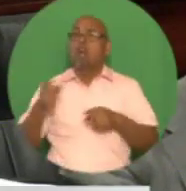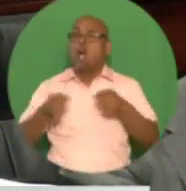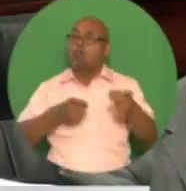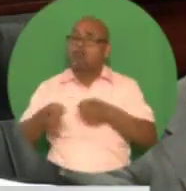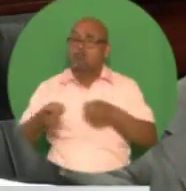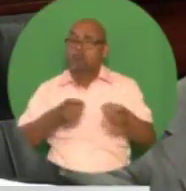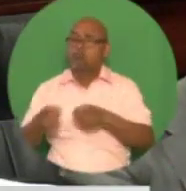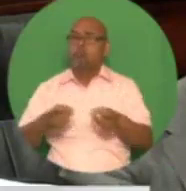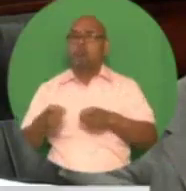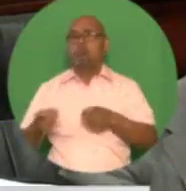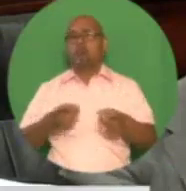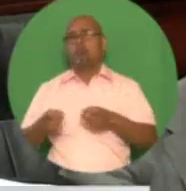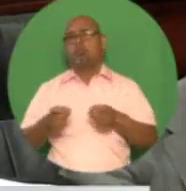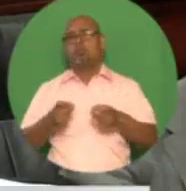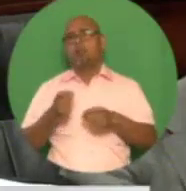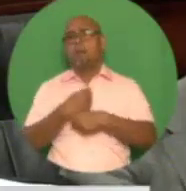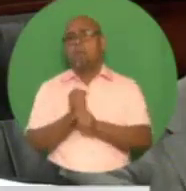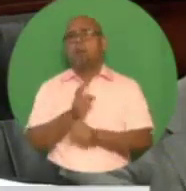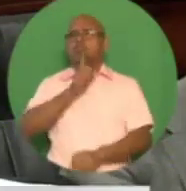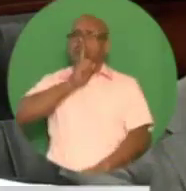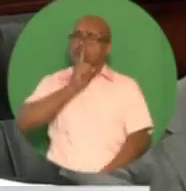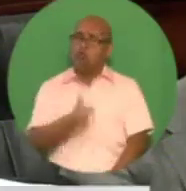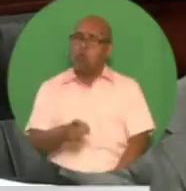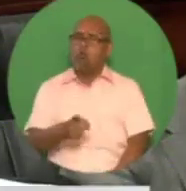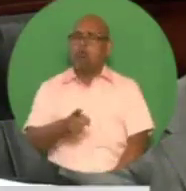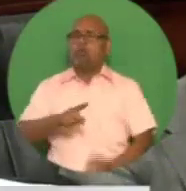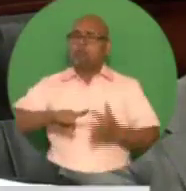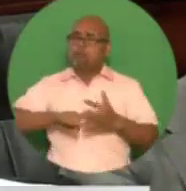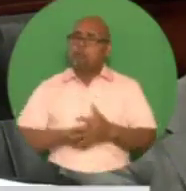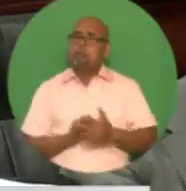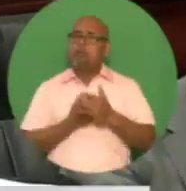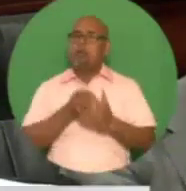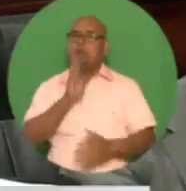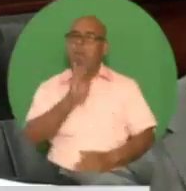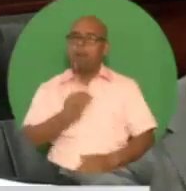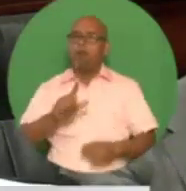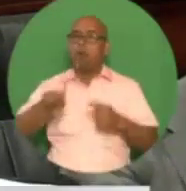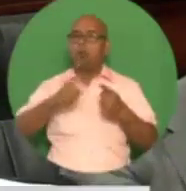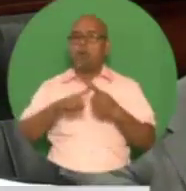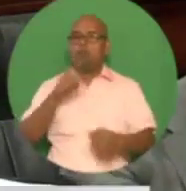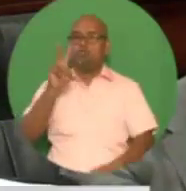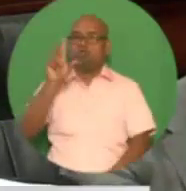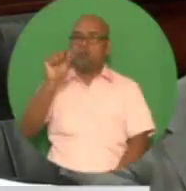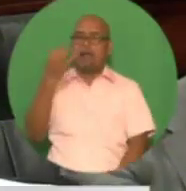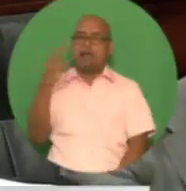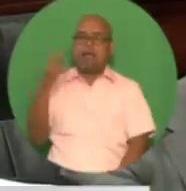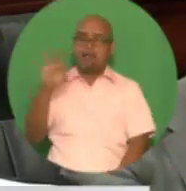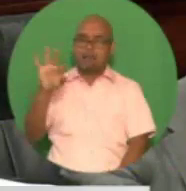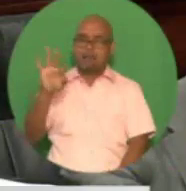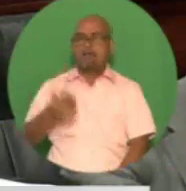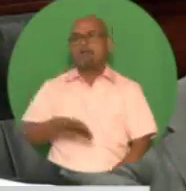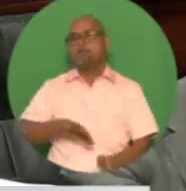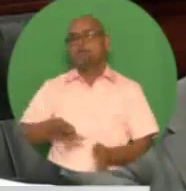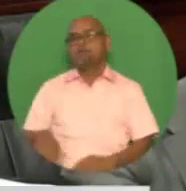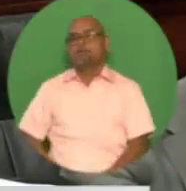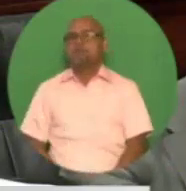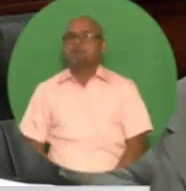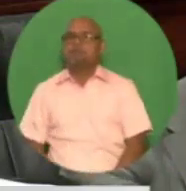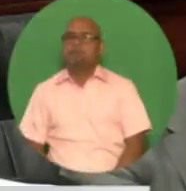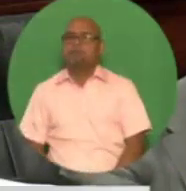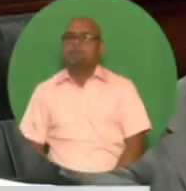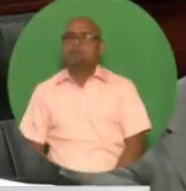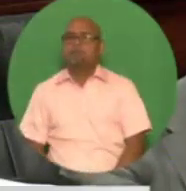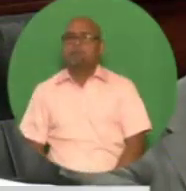established and up and running in 2019. Procurement. Madam Speaker, the procurement regulator has been actively